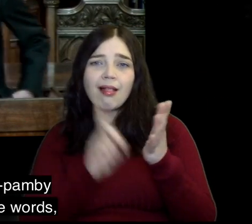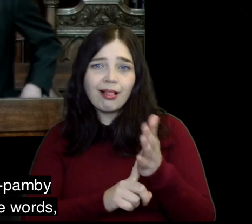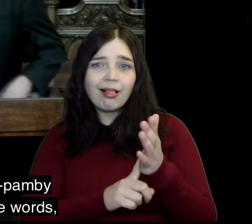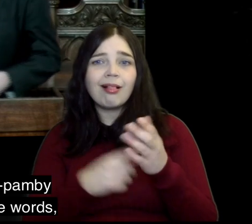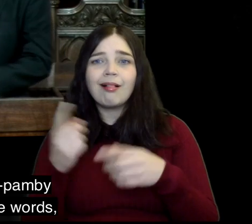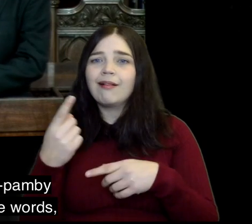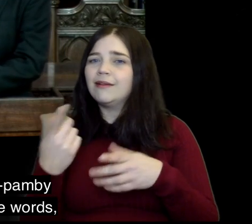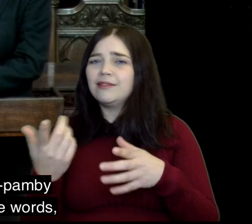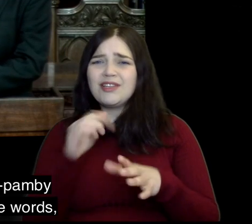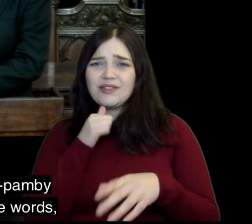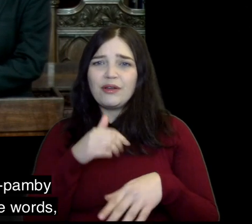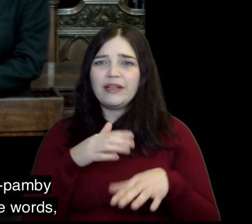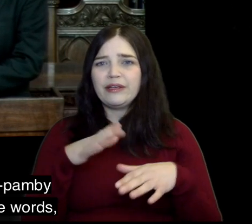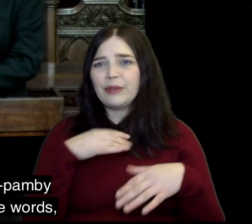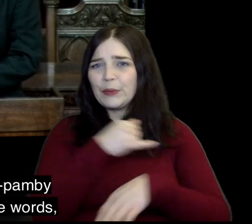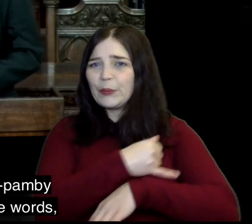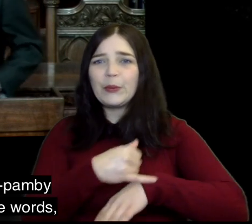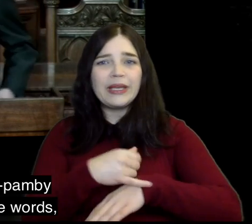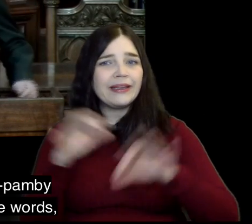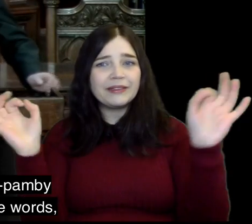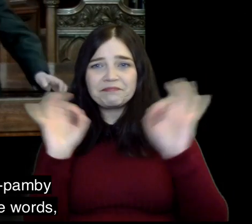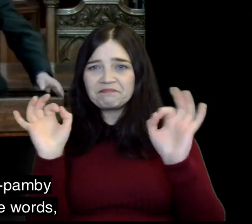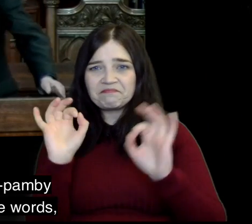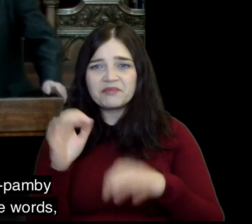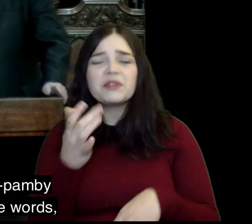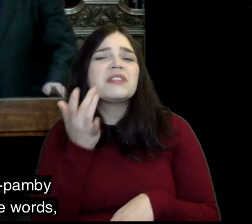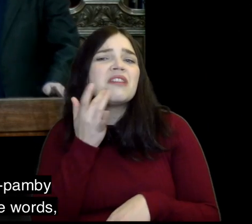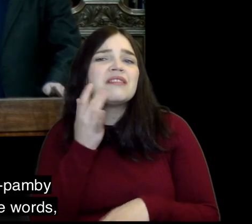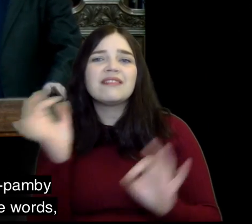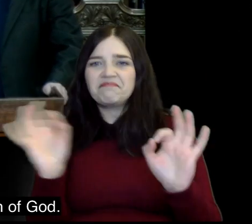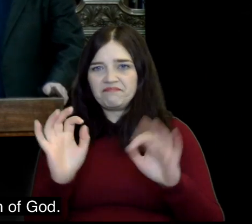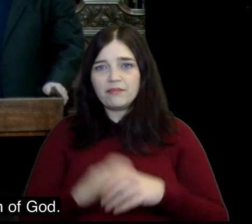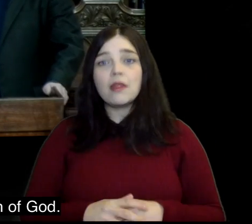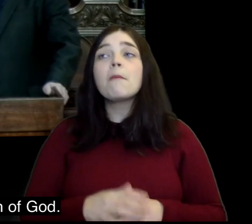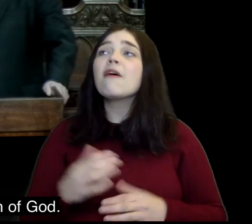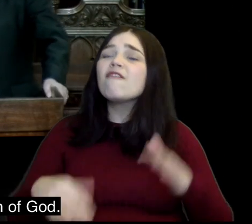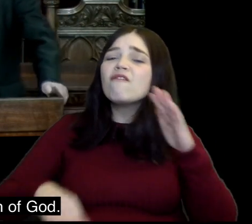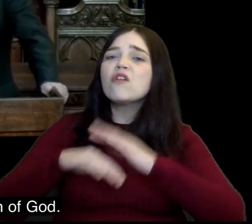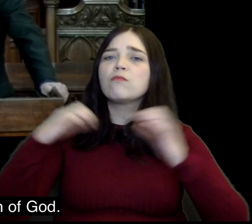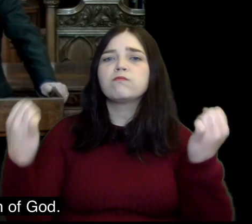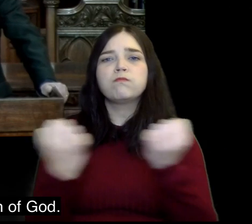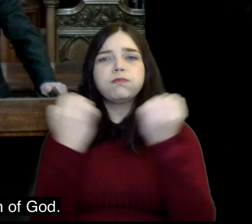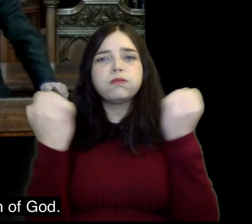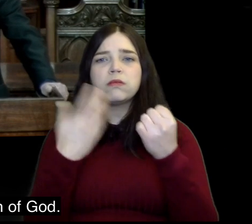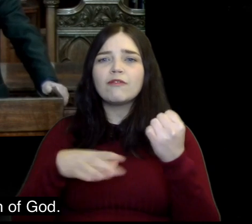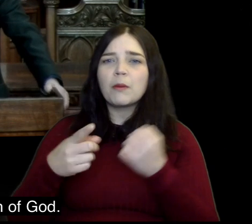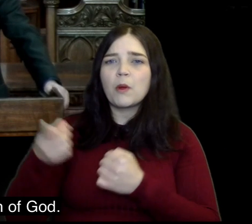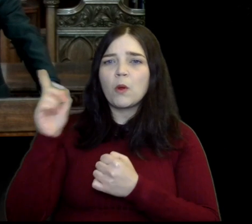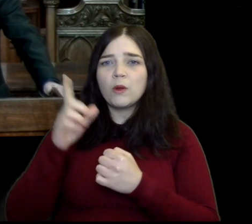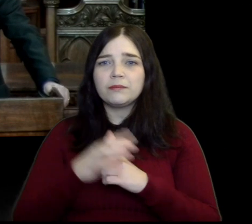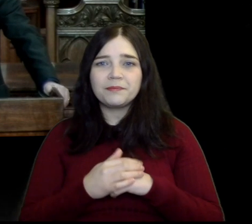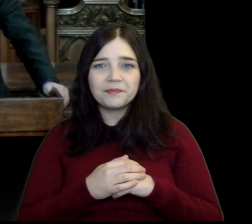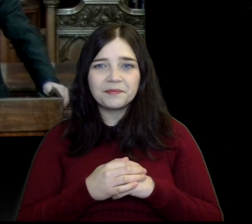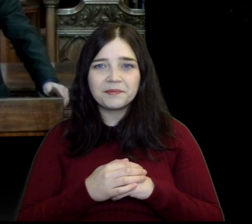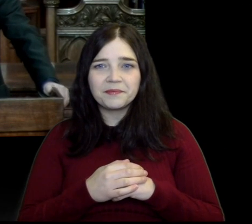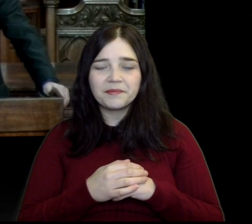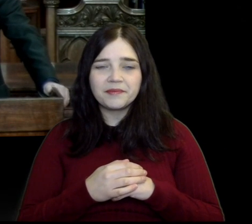further astray This is no Nambi Pambi prophet with gentle words but the full strength of God